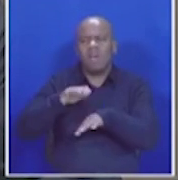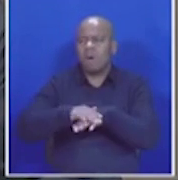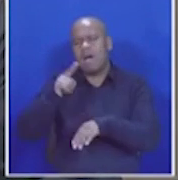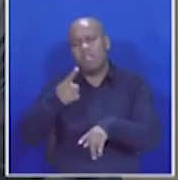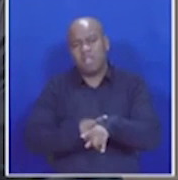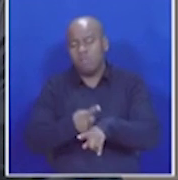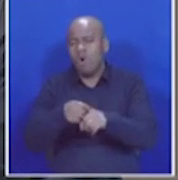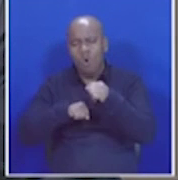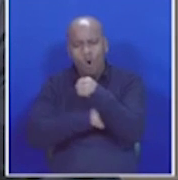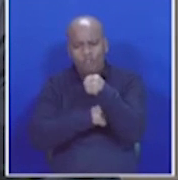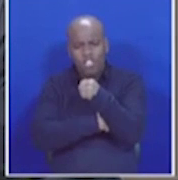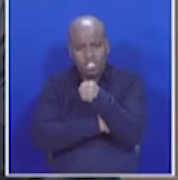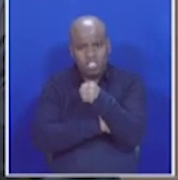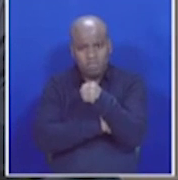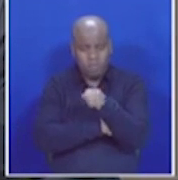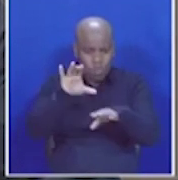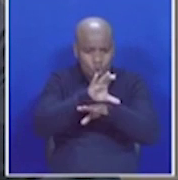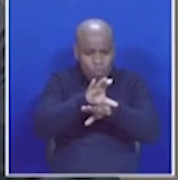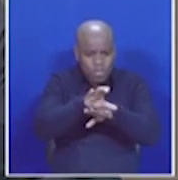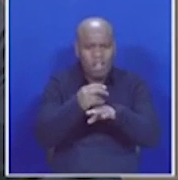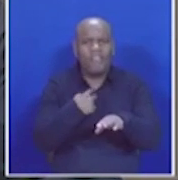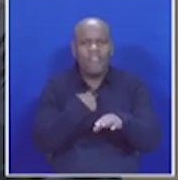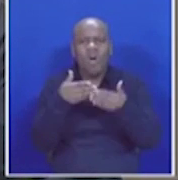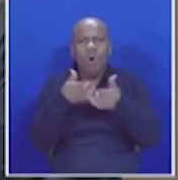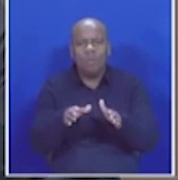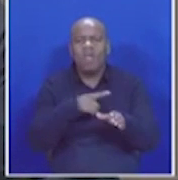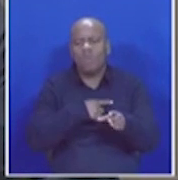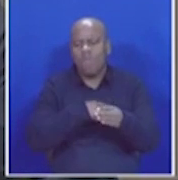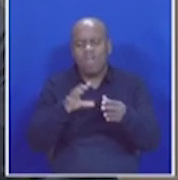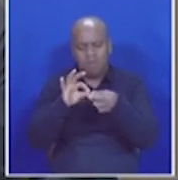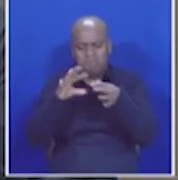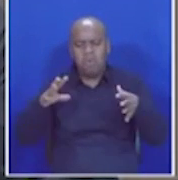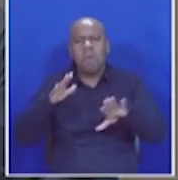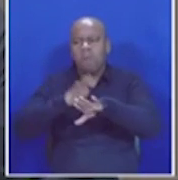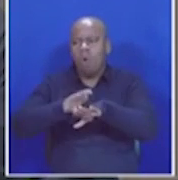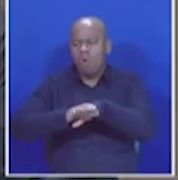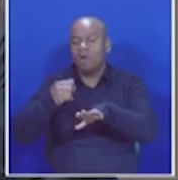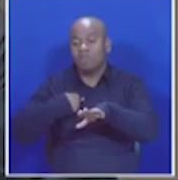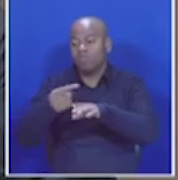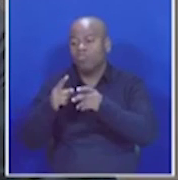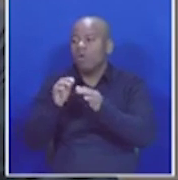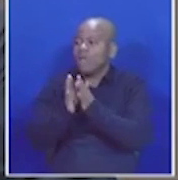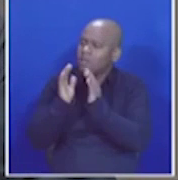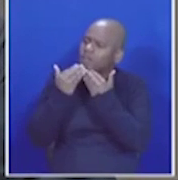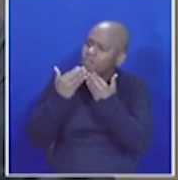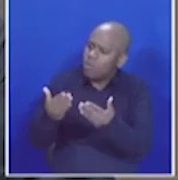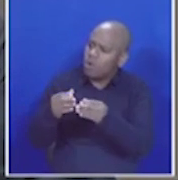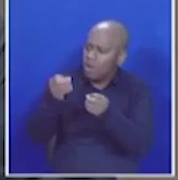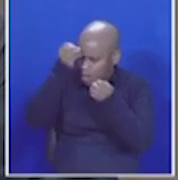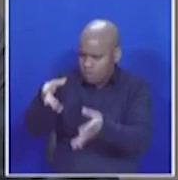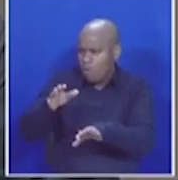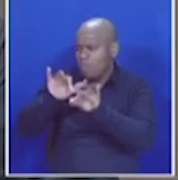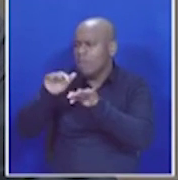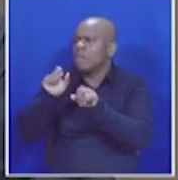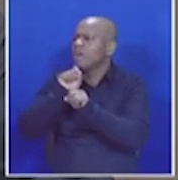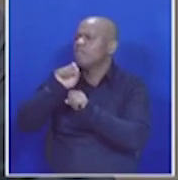offices get offline and people are told to come back some other time. This to the disregard of travel expenses for communities who